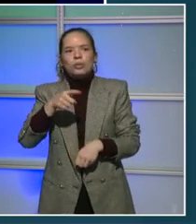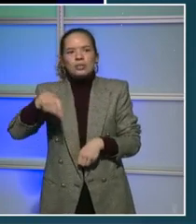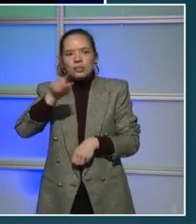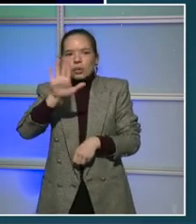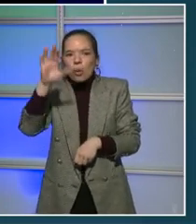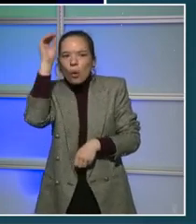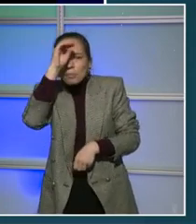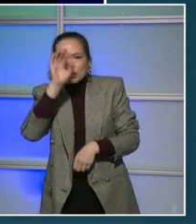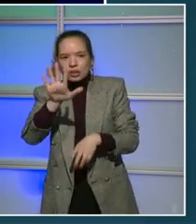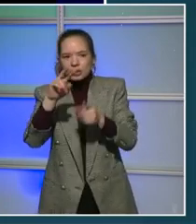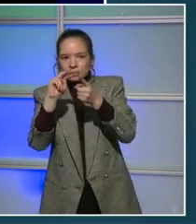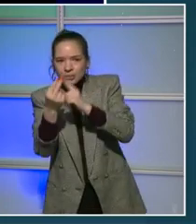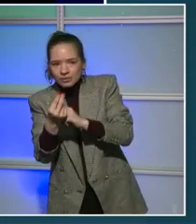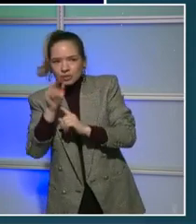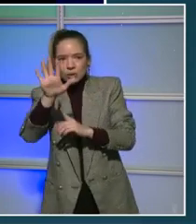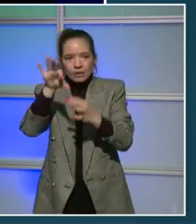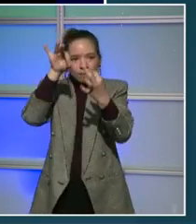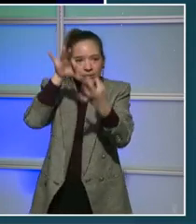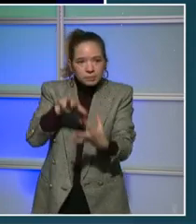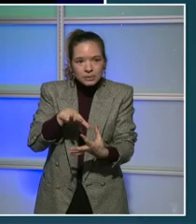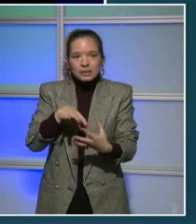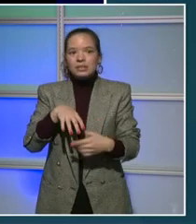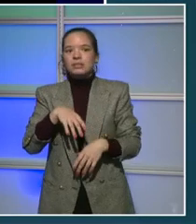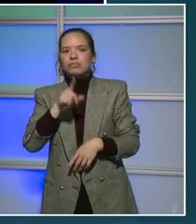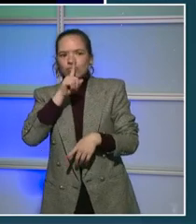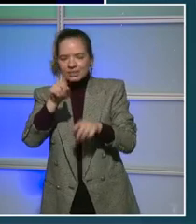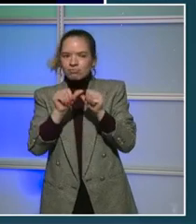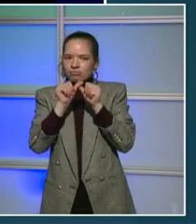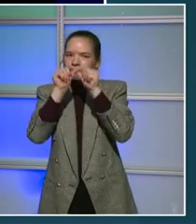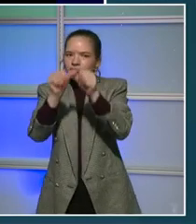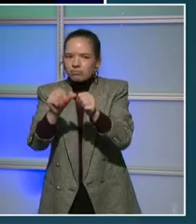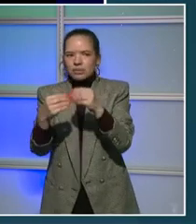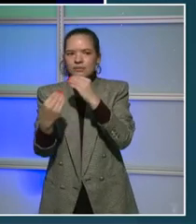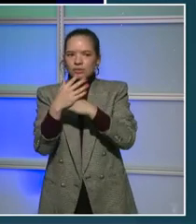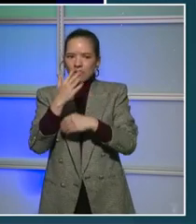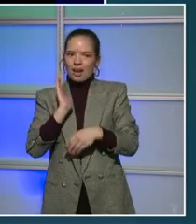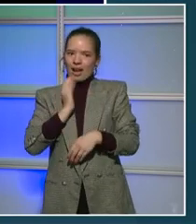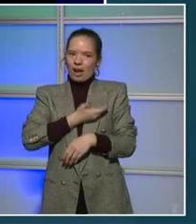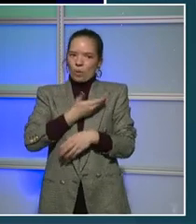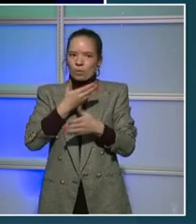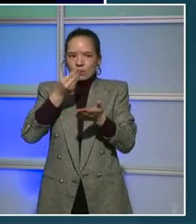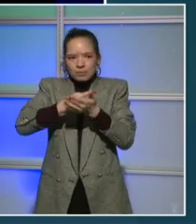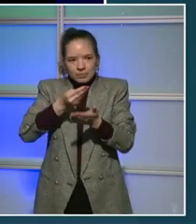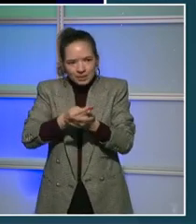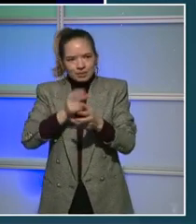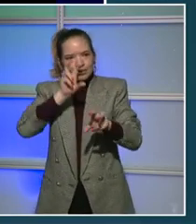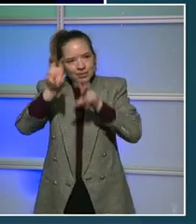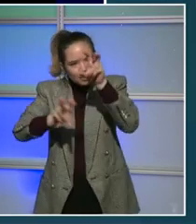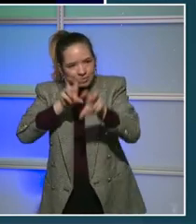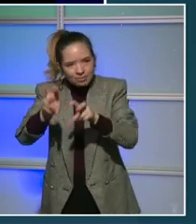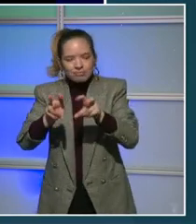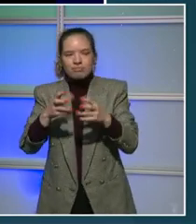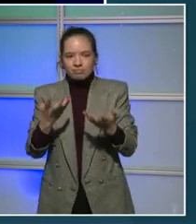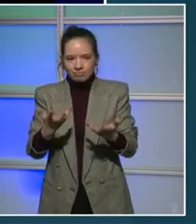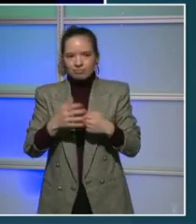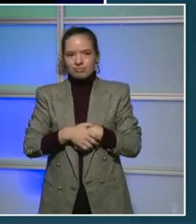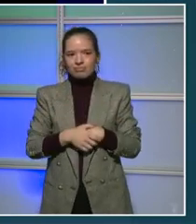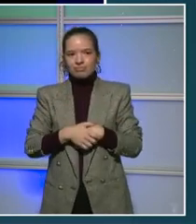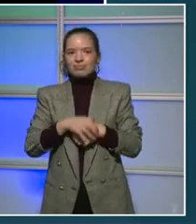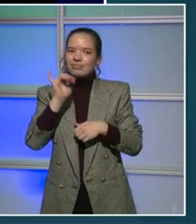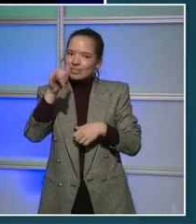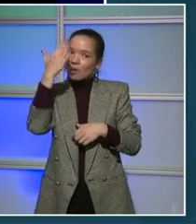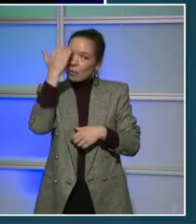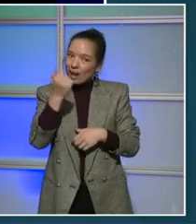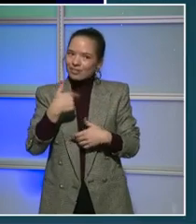continue to say how important it is that this investment continues. And here's why. And trust me, when we